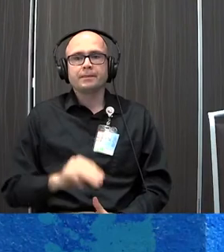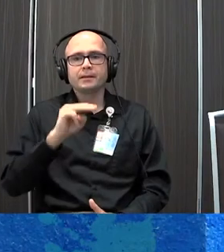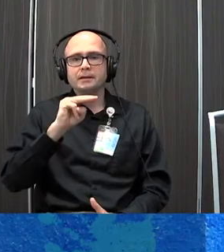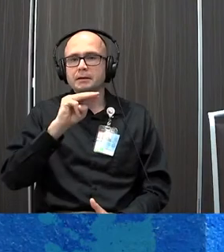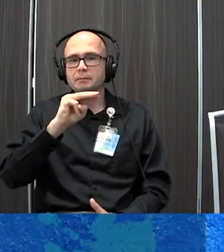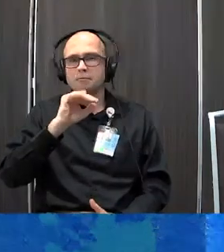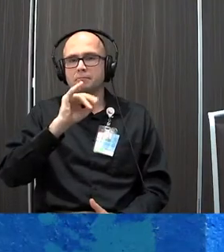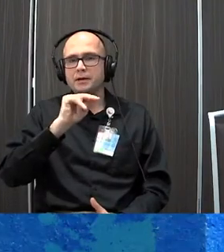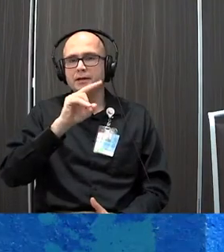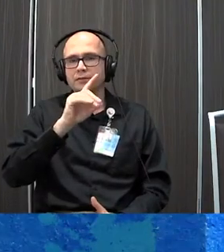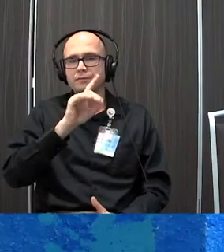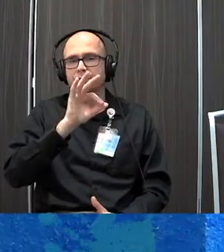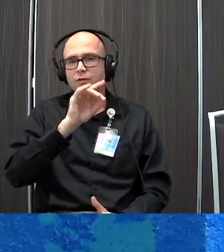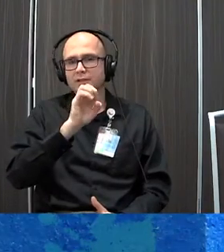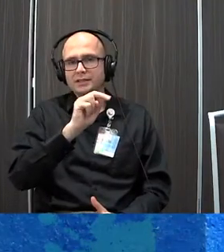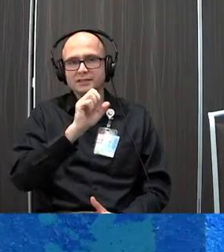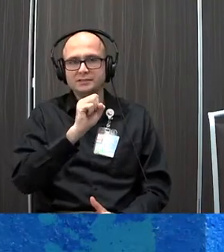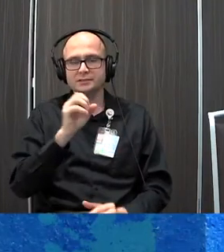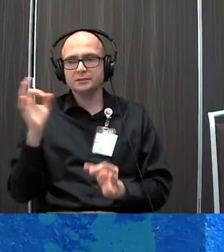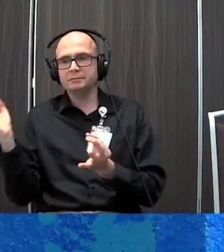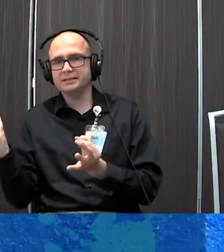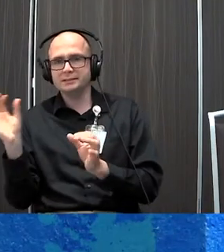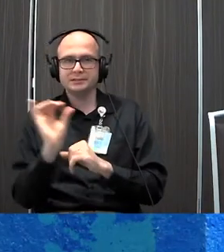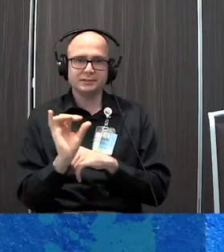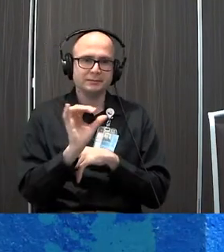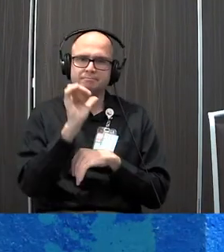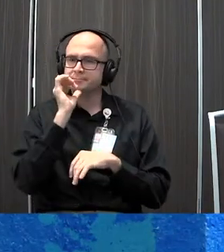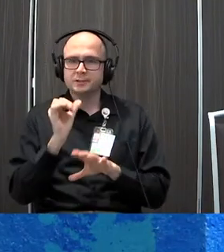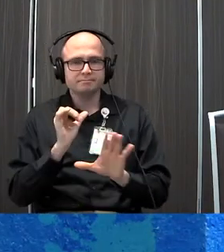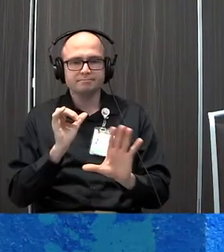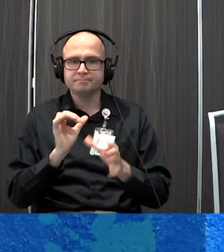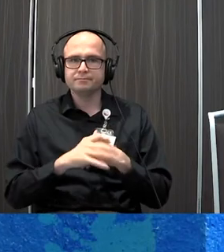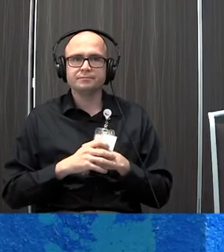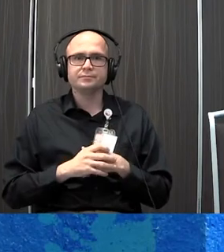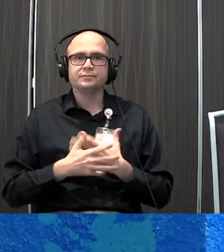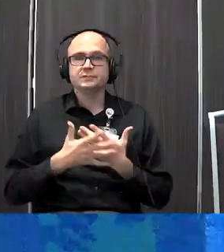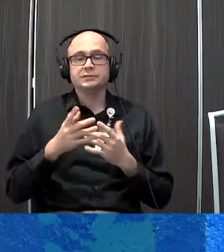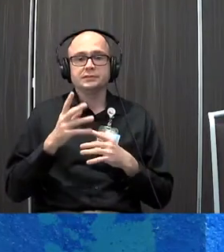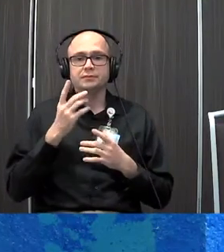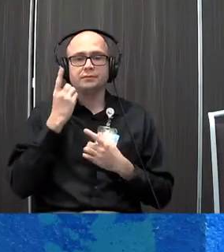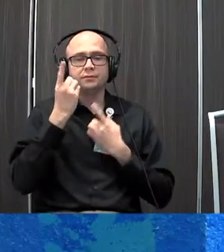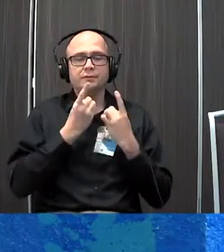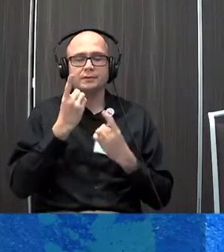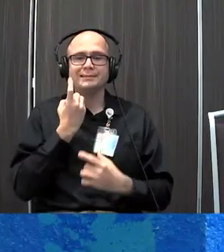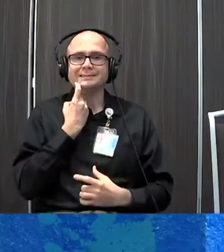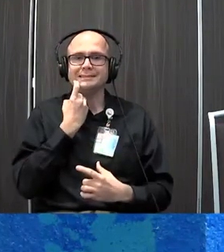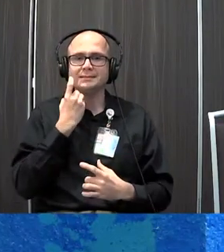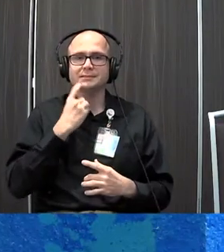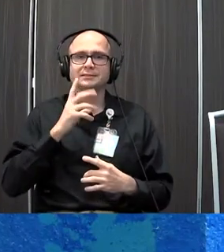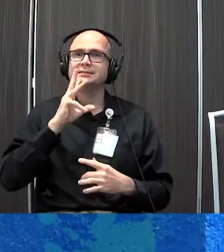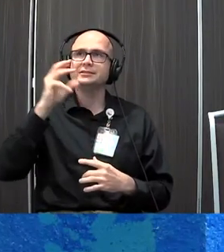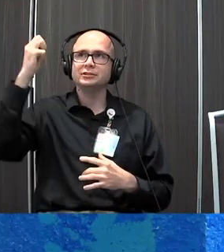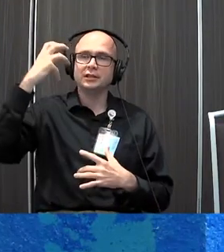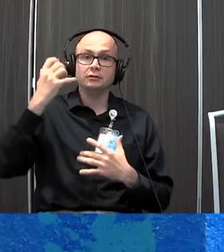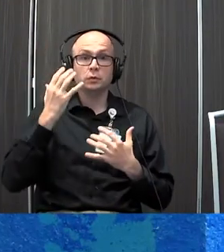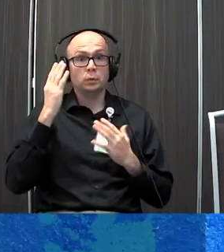meditation. It's not. Mindfulness can be in everything. So for example, think about, John Kabat-Zinn teaches about shower. Think about your last shower. Hopefully it was